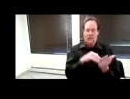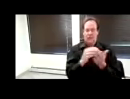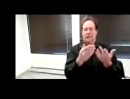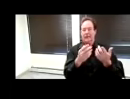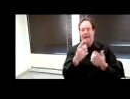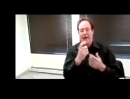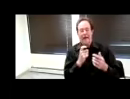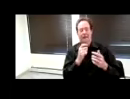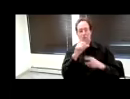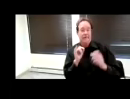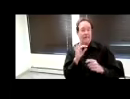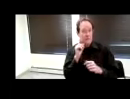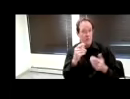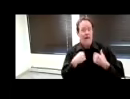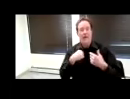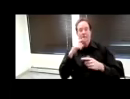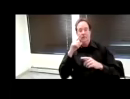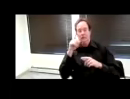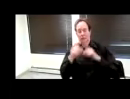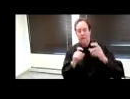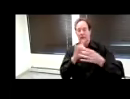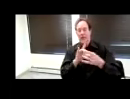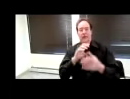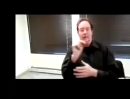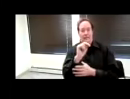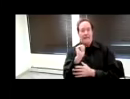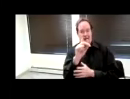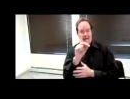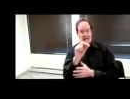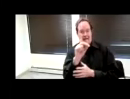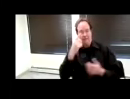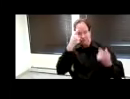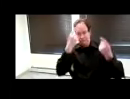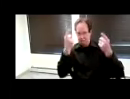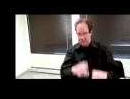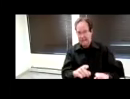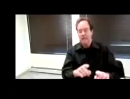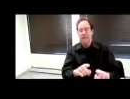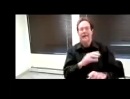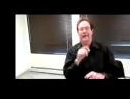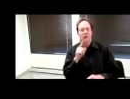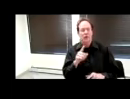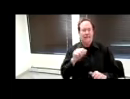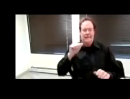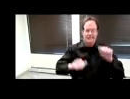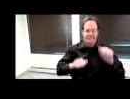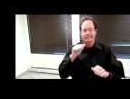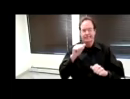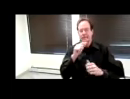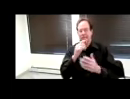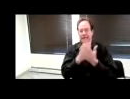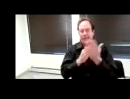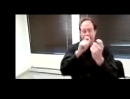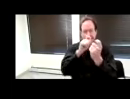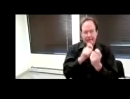about the NADD settlement and you aren't sure of what some of the details are, we have